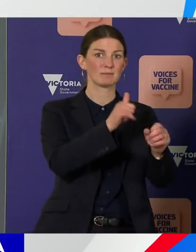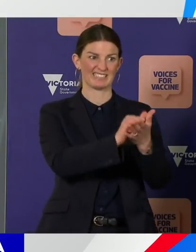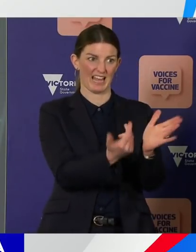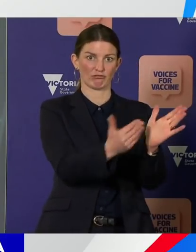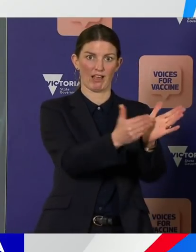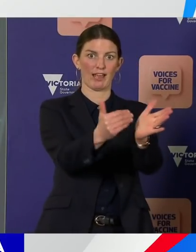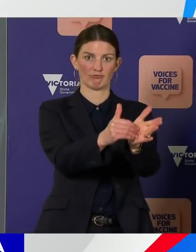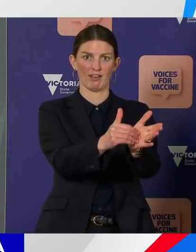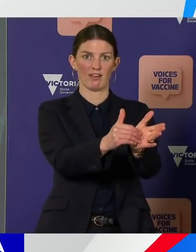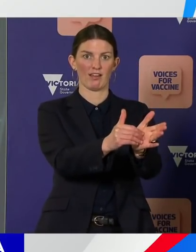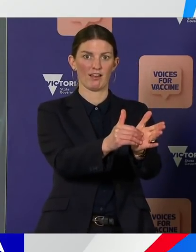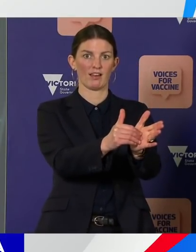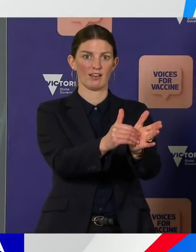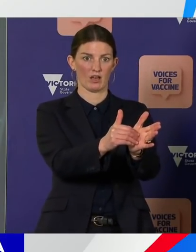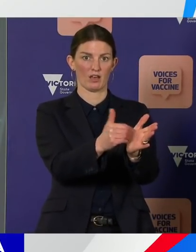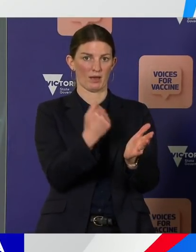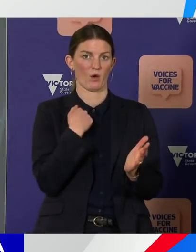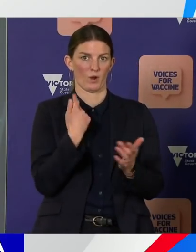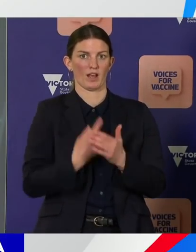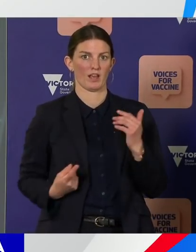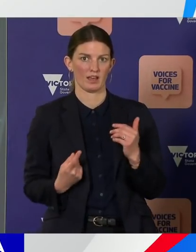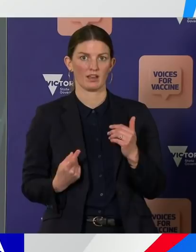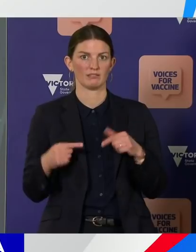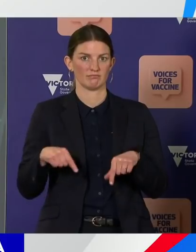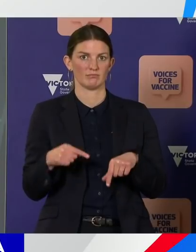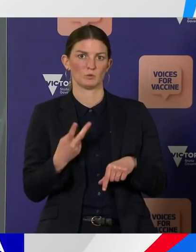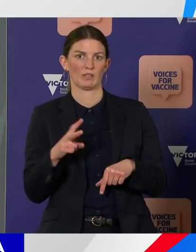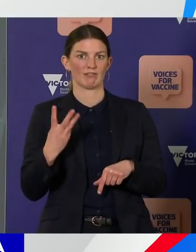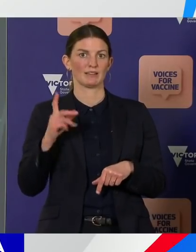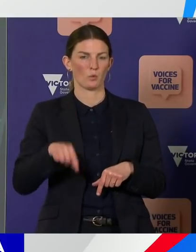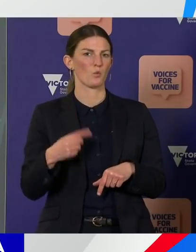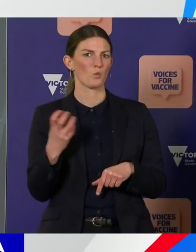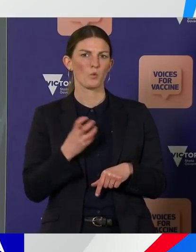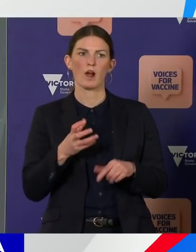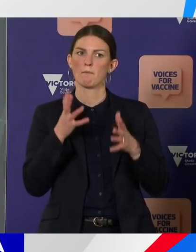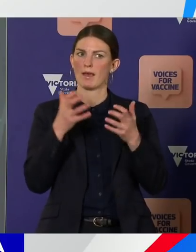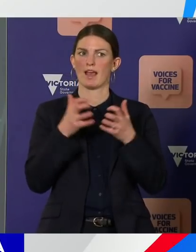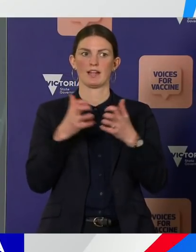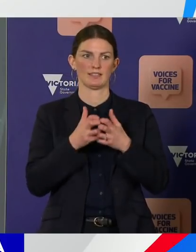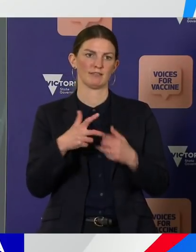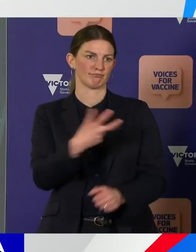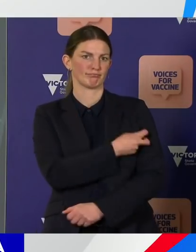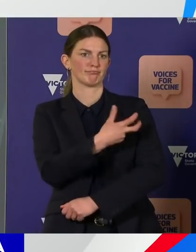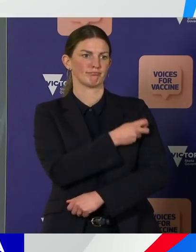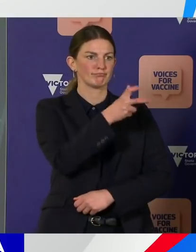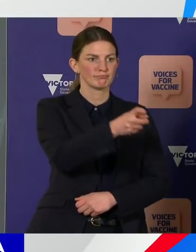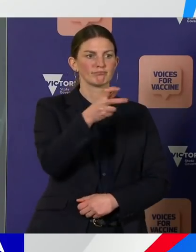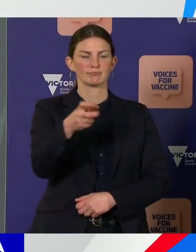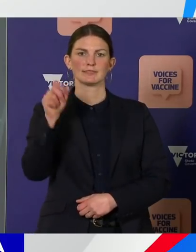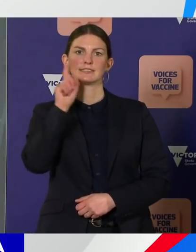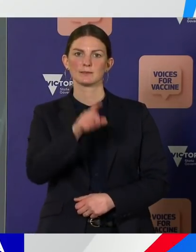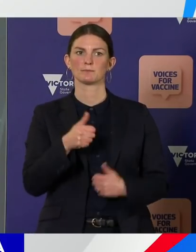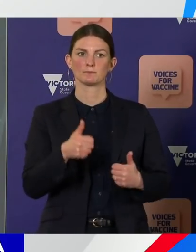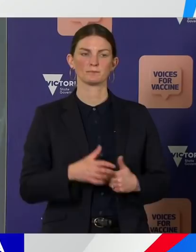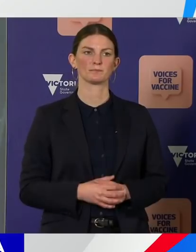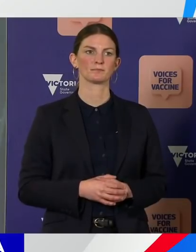primary health networks and others. We are looking for a very solid number of vaccines from yesterday. In